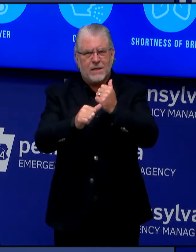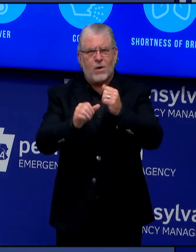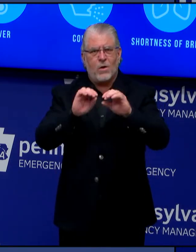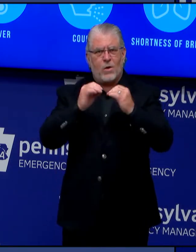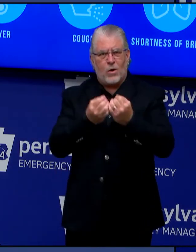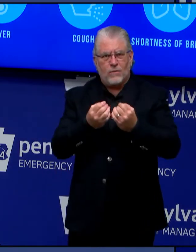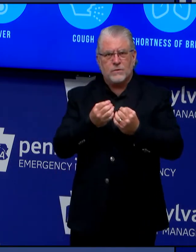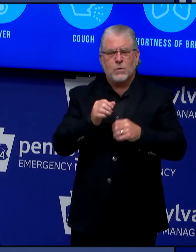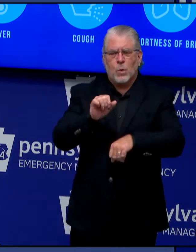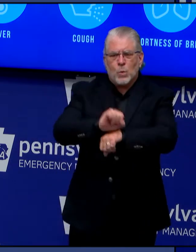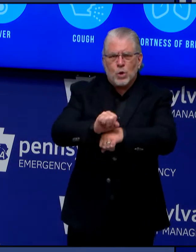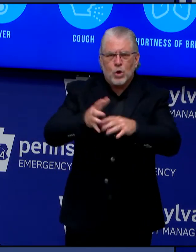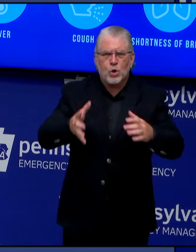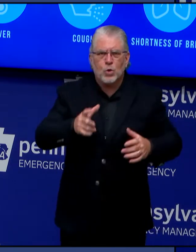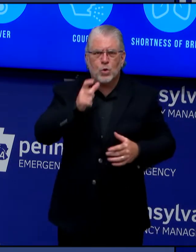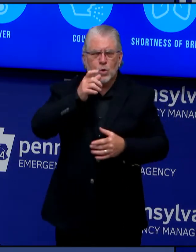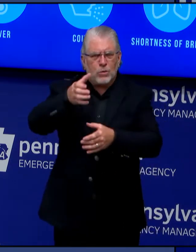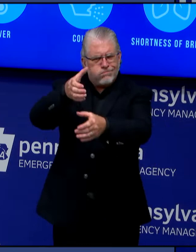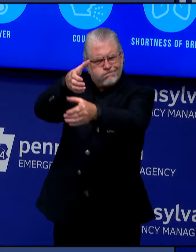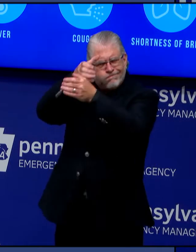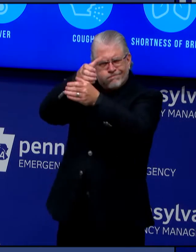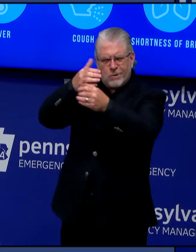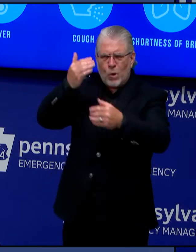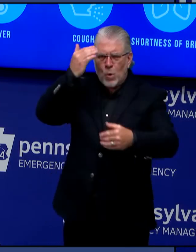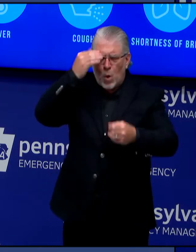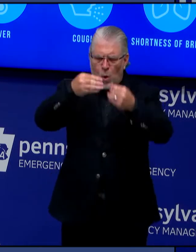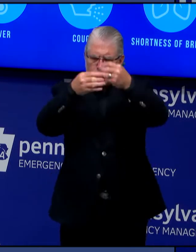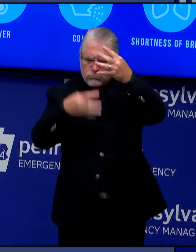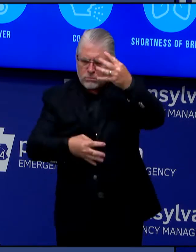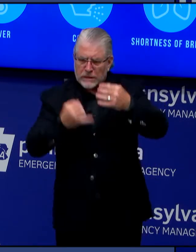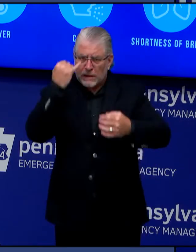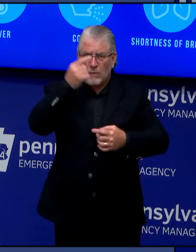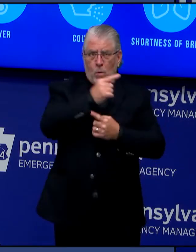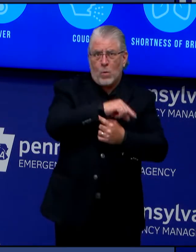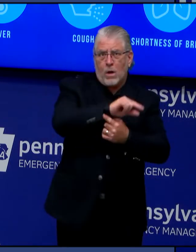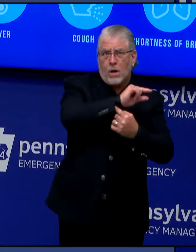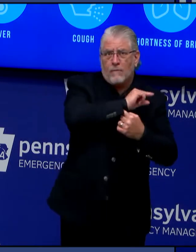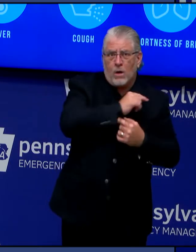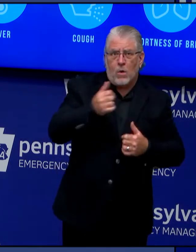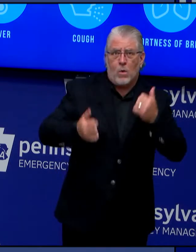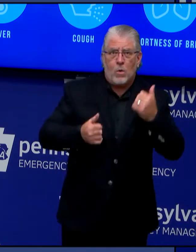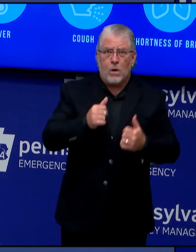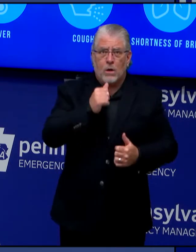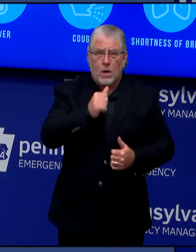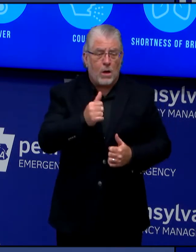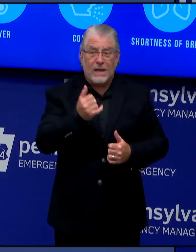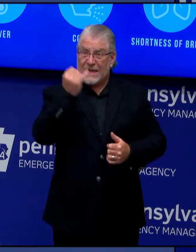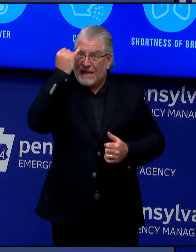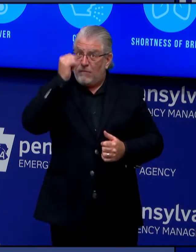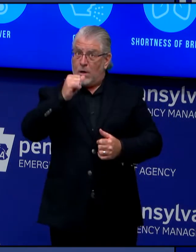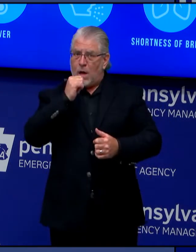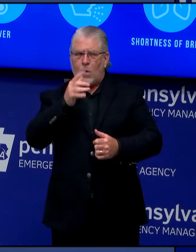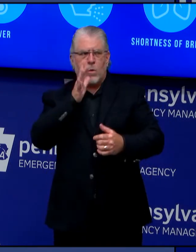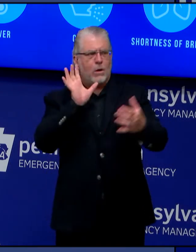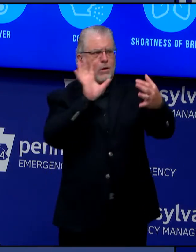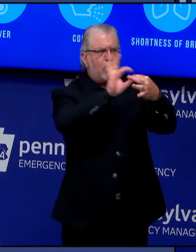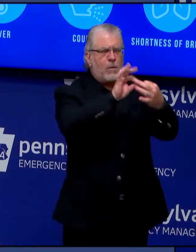benefits they need while also maintaining program integrity and the responsible stewardship of taxpayer dollars.